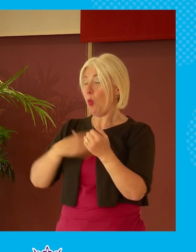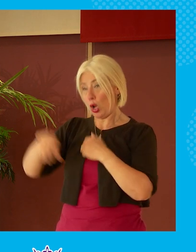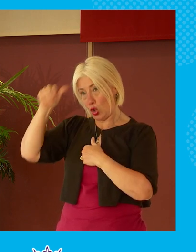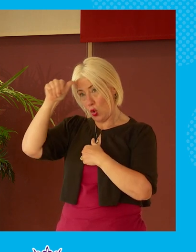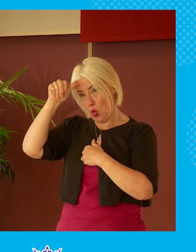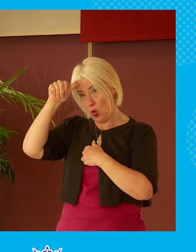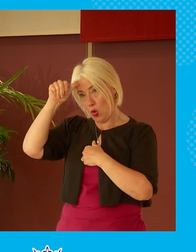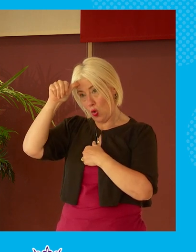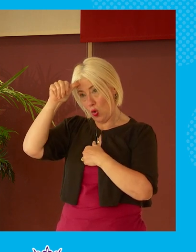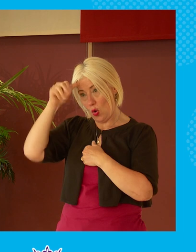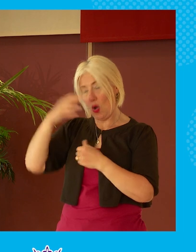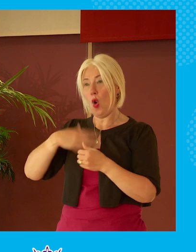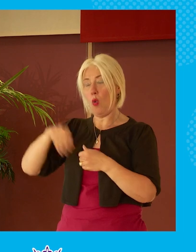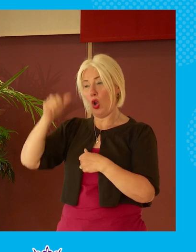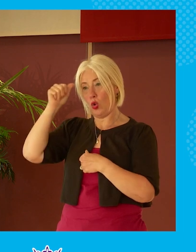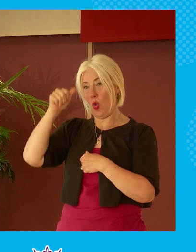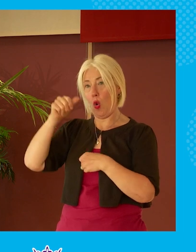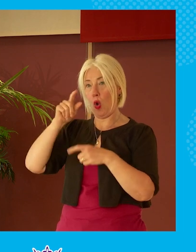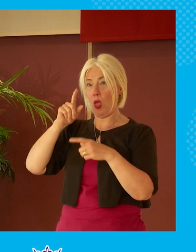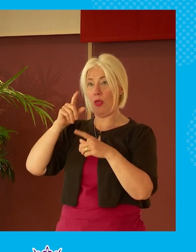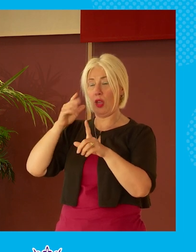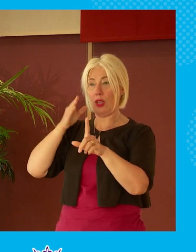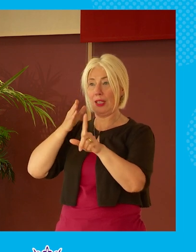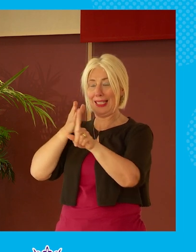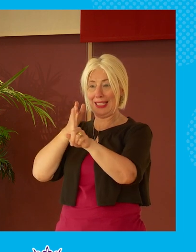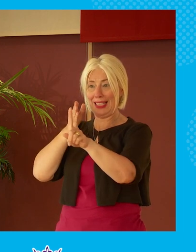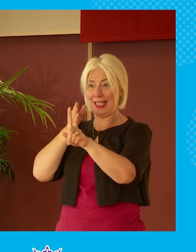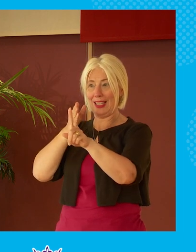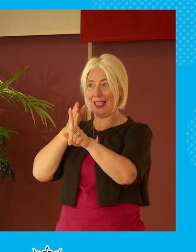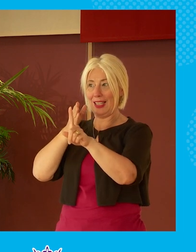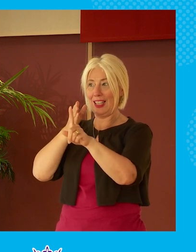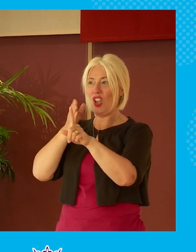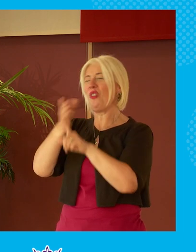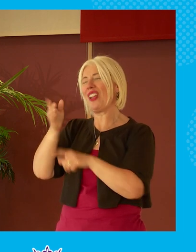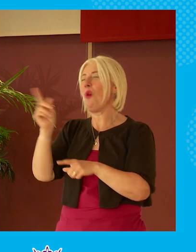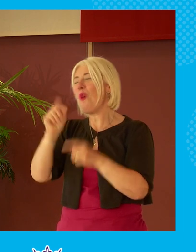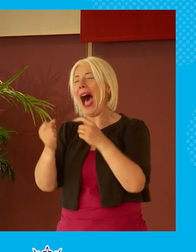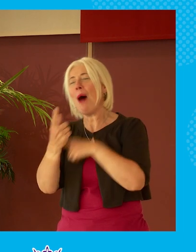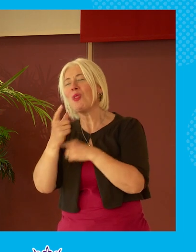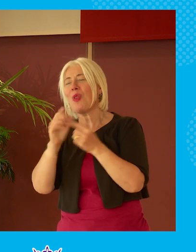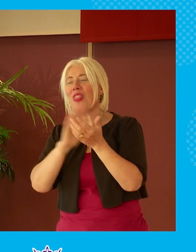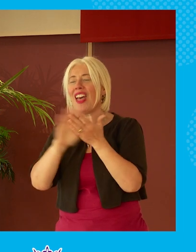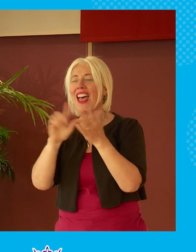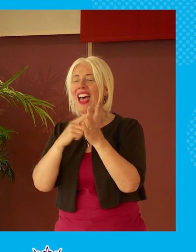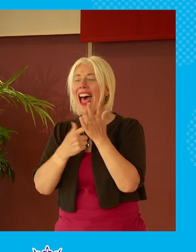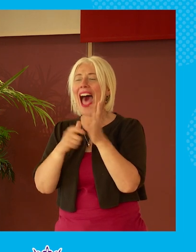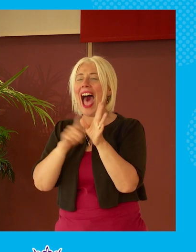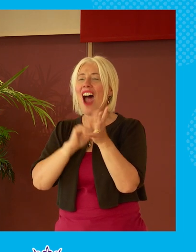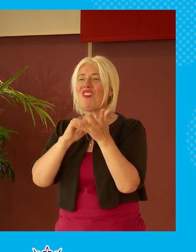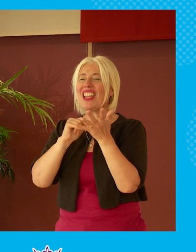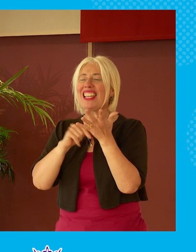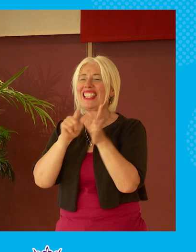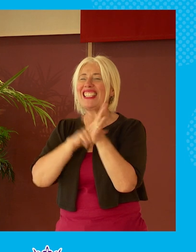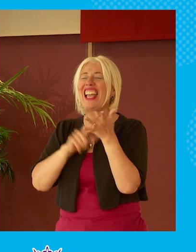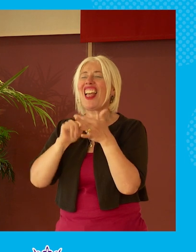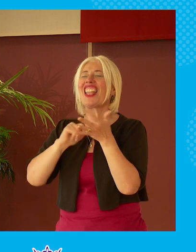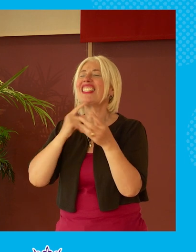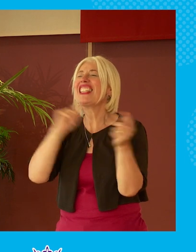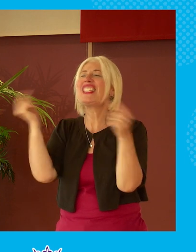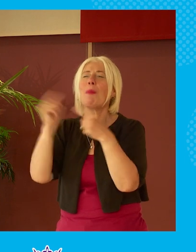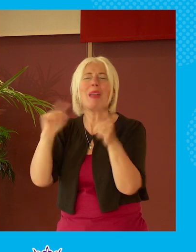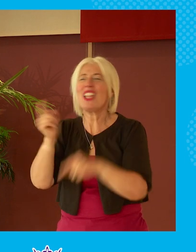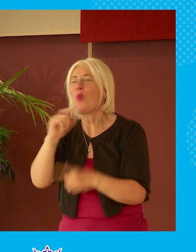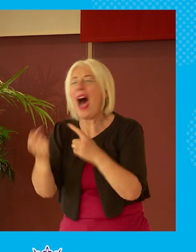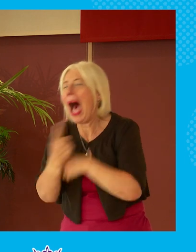what was the one direction of of of of harry stills debate by the way i want to i want to i want to know i want to know